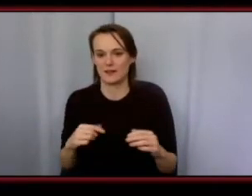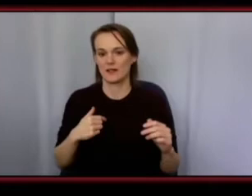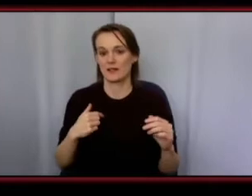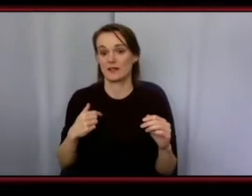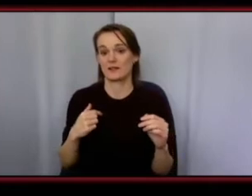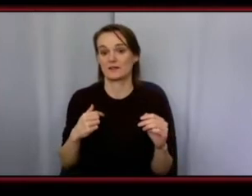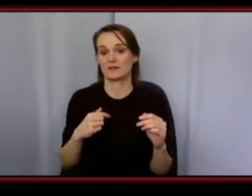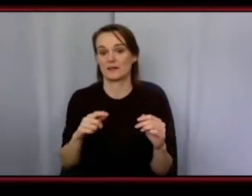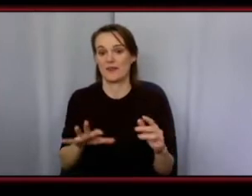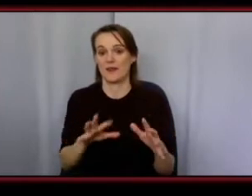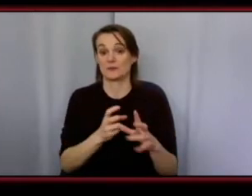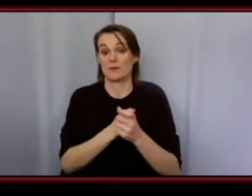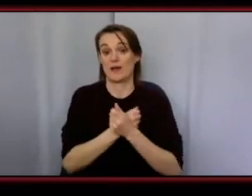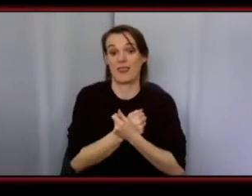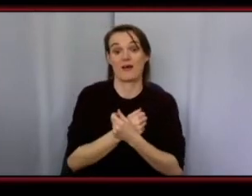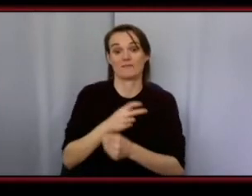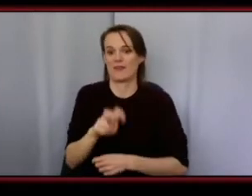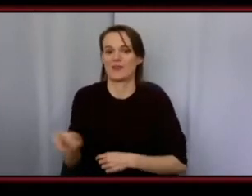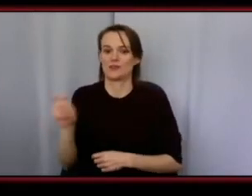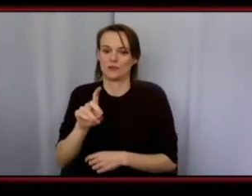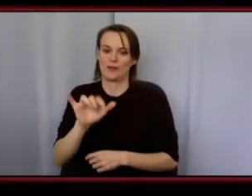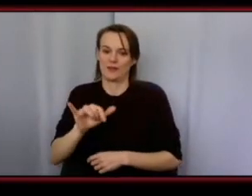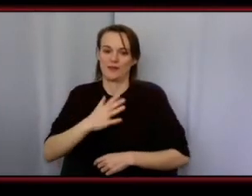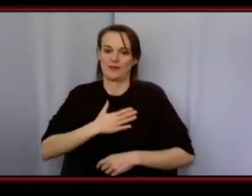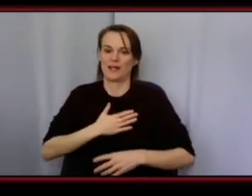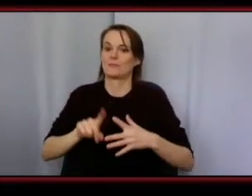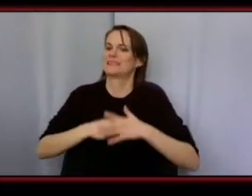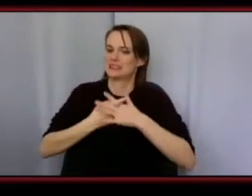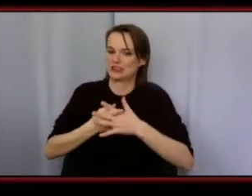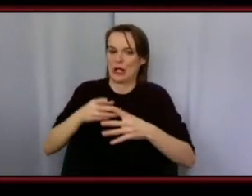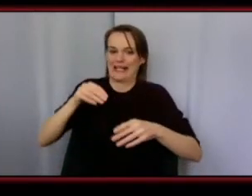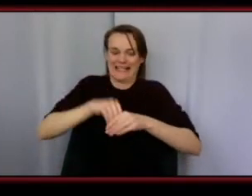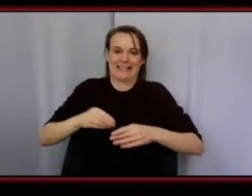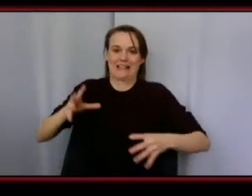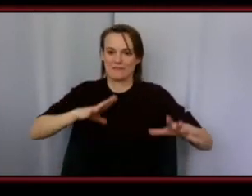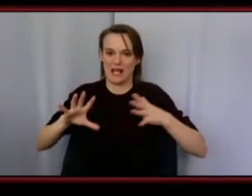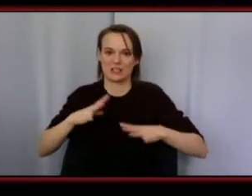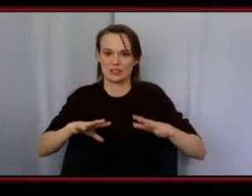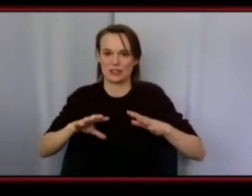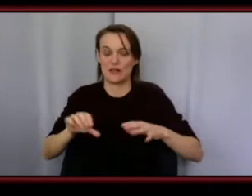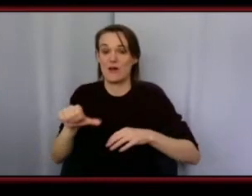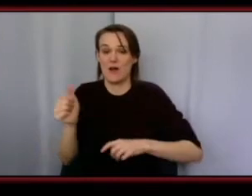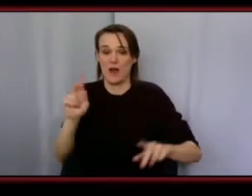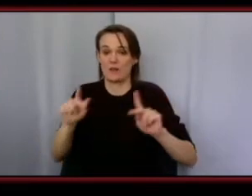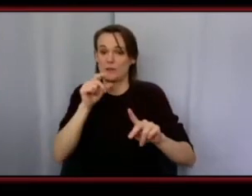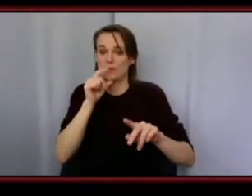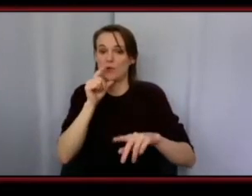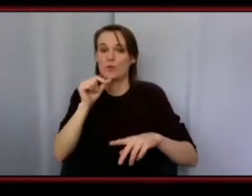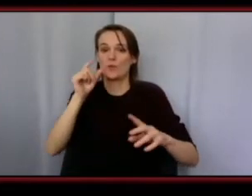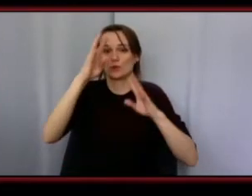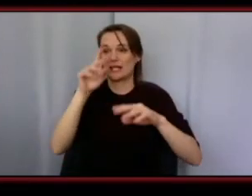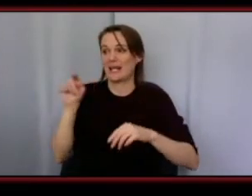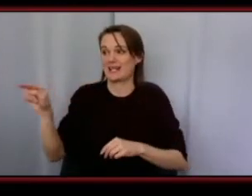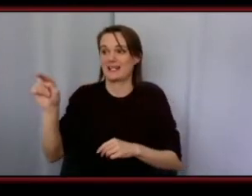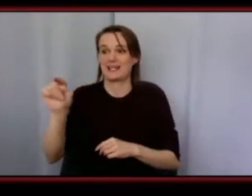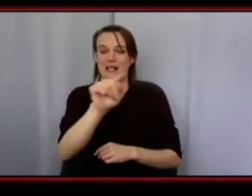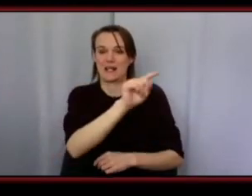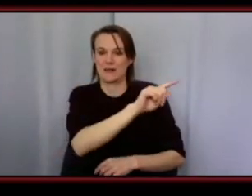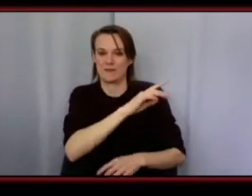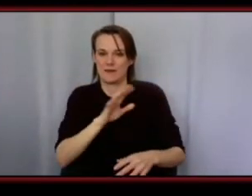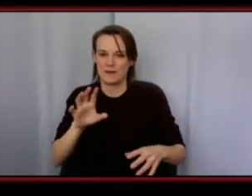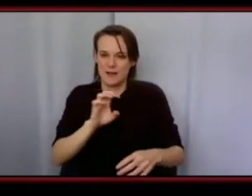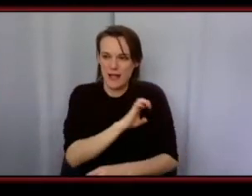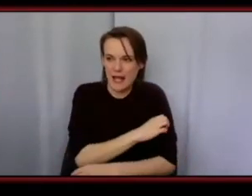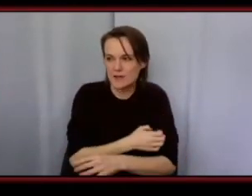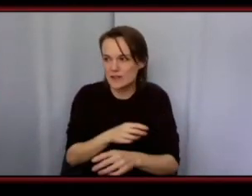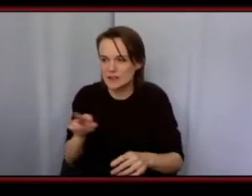myself with other creatives because i feel like i can i pull from their energy uh and i can get in a room and we turn an